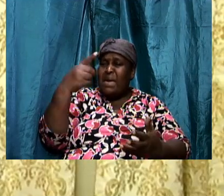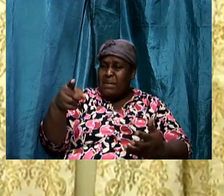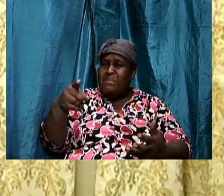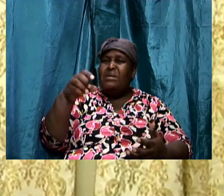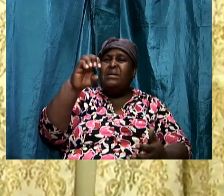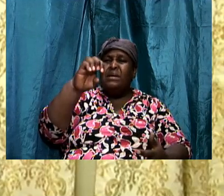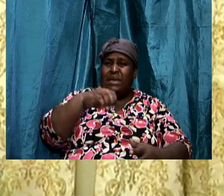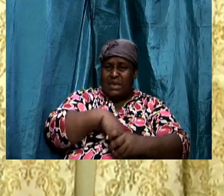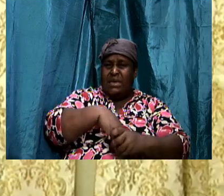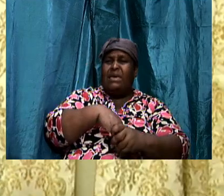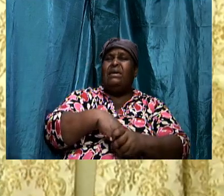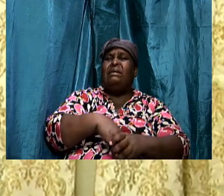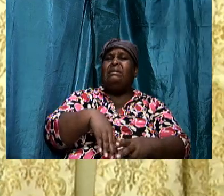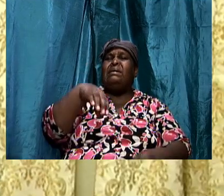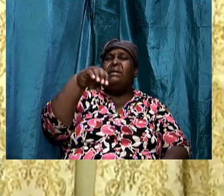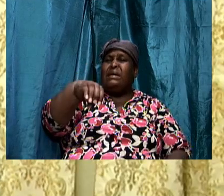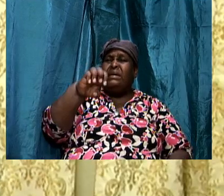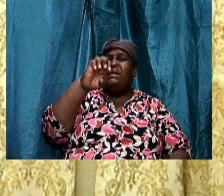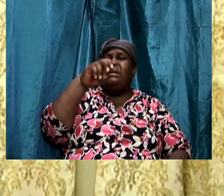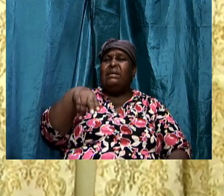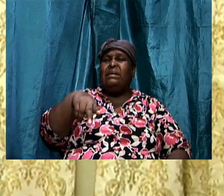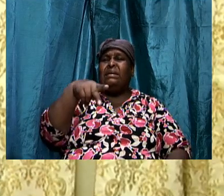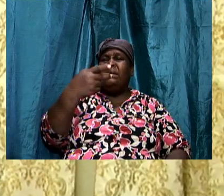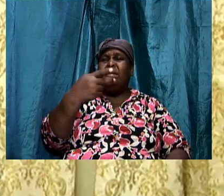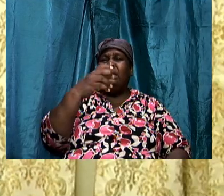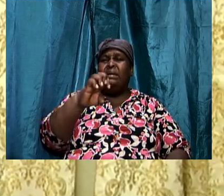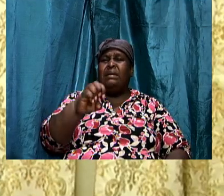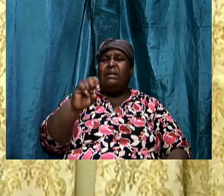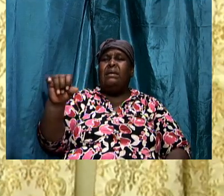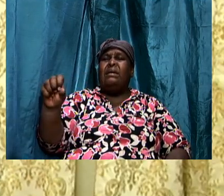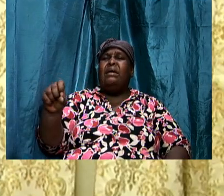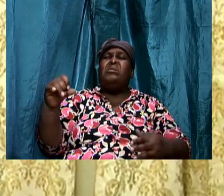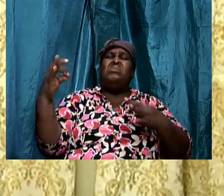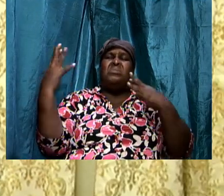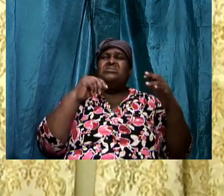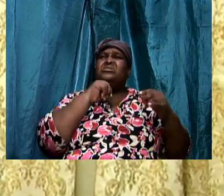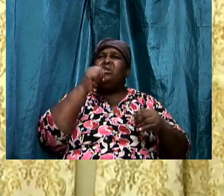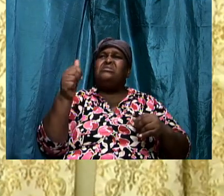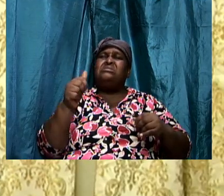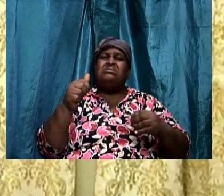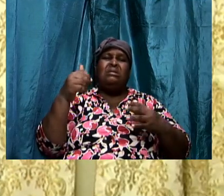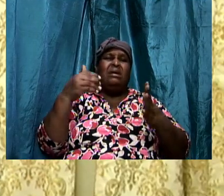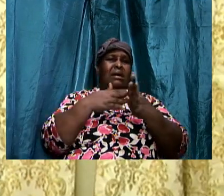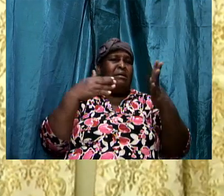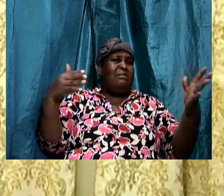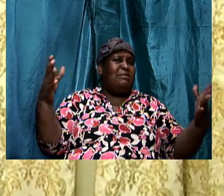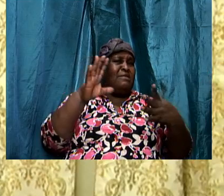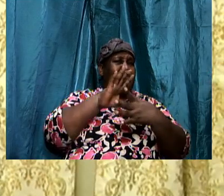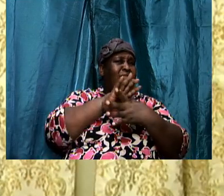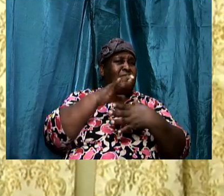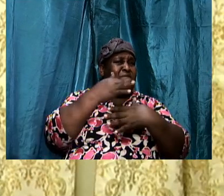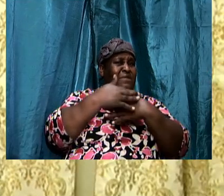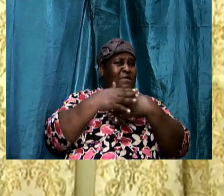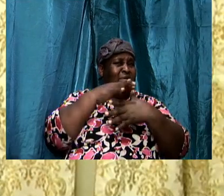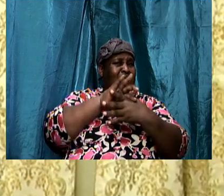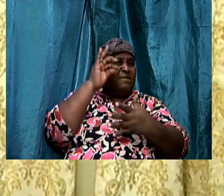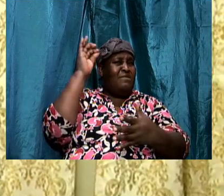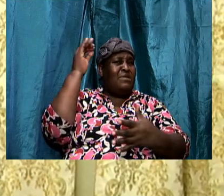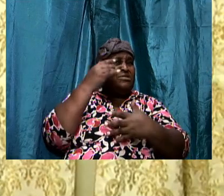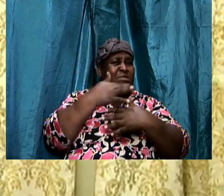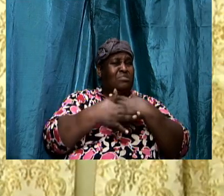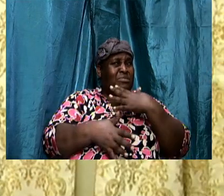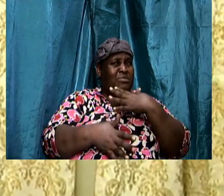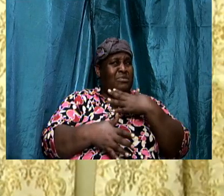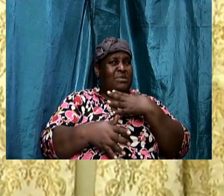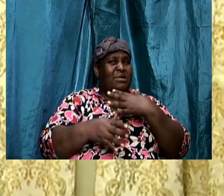that we wrestle not against flesh and blood. And we know this scripture. And therefore we can say, safely